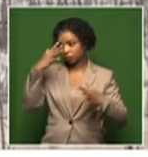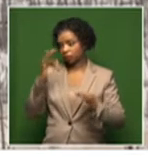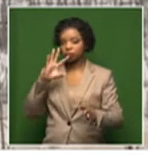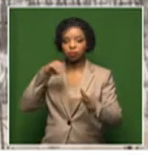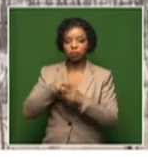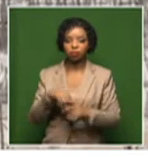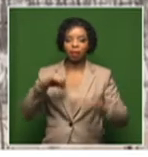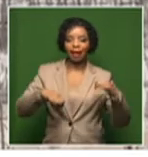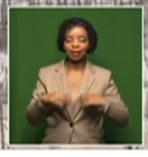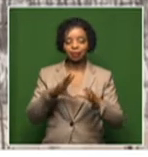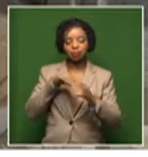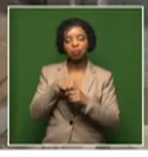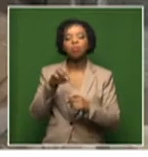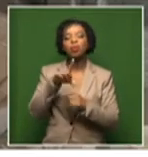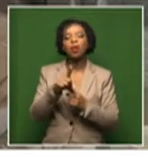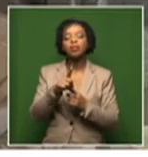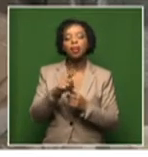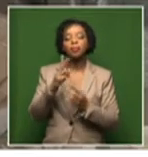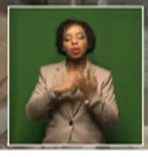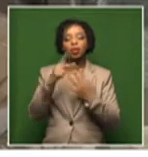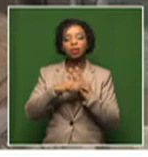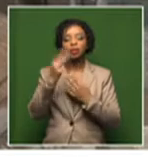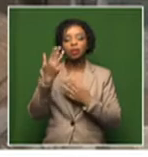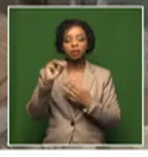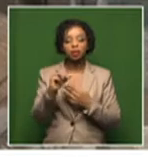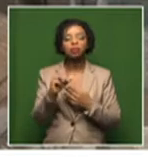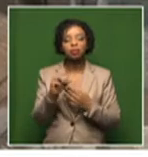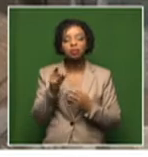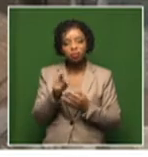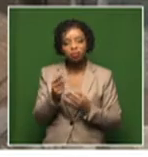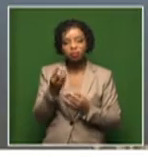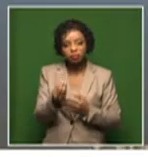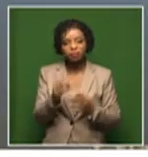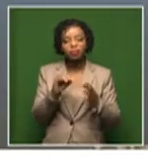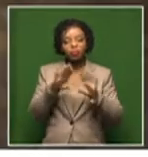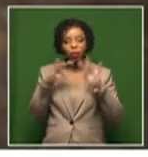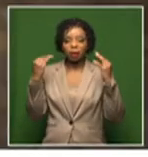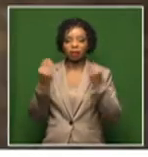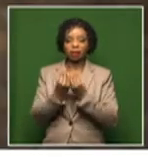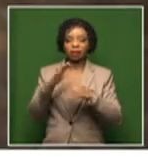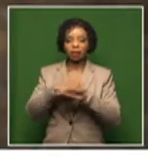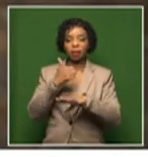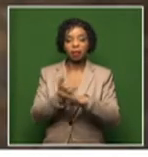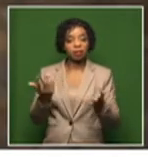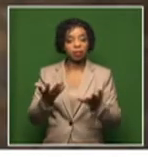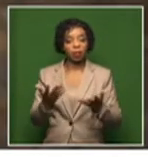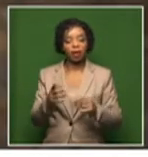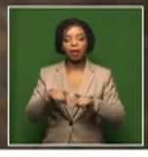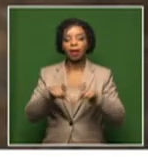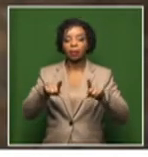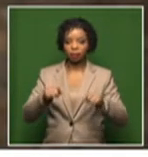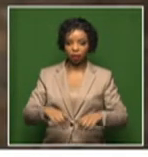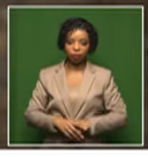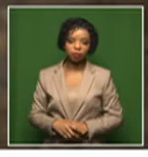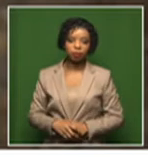by 2030, a social and environmental justice organization based in Cape Town. I've been protesting with fellow